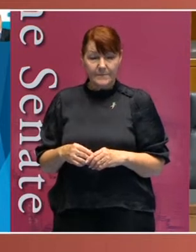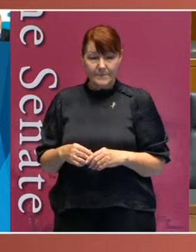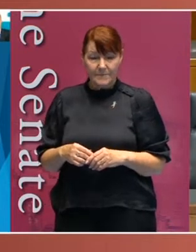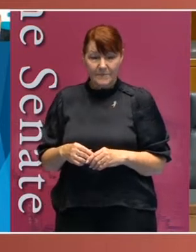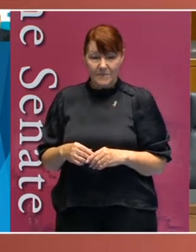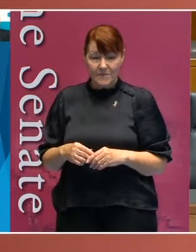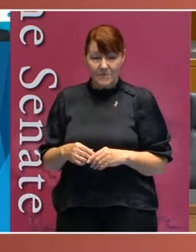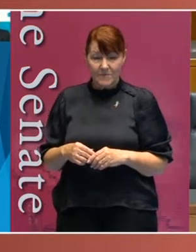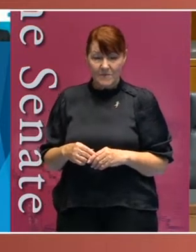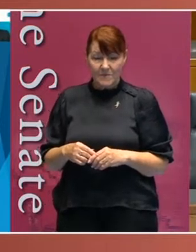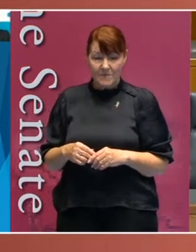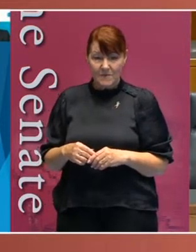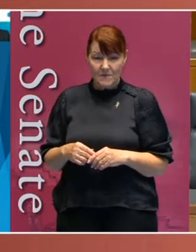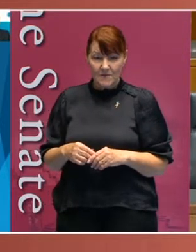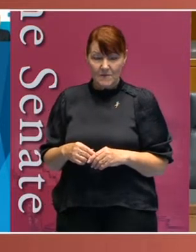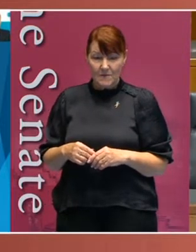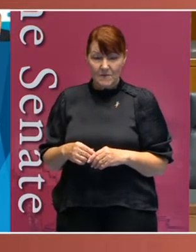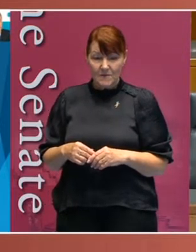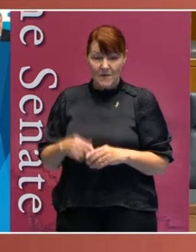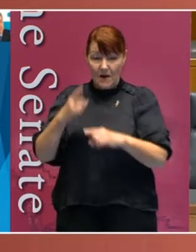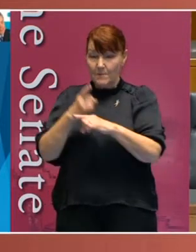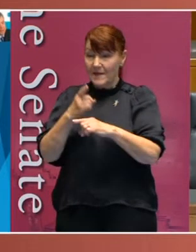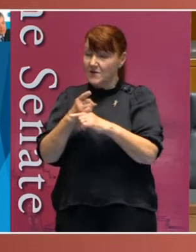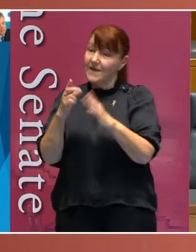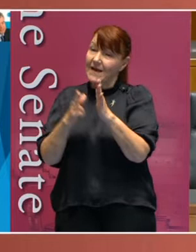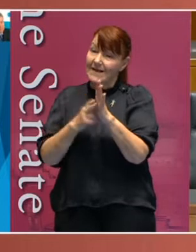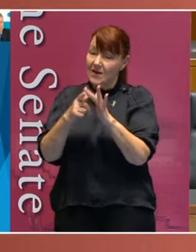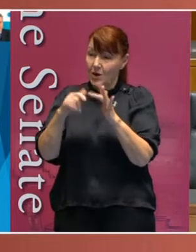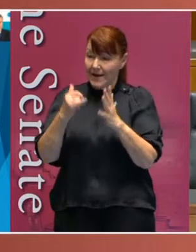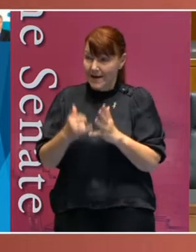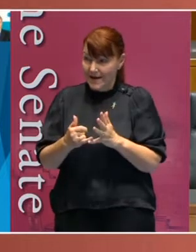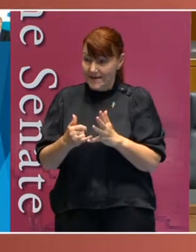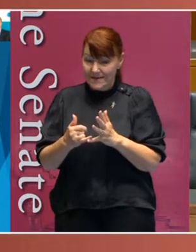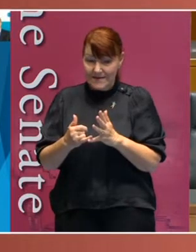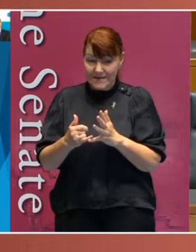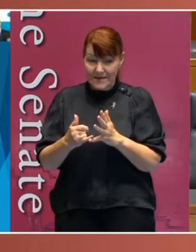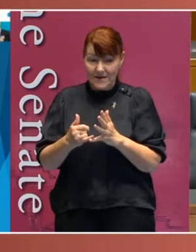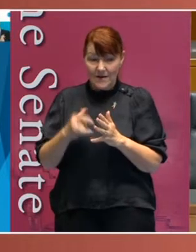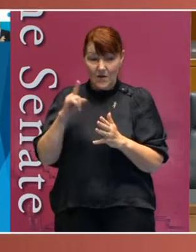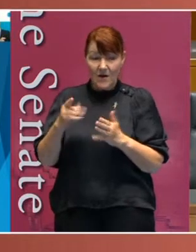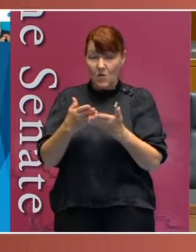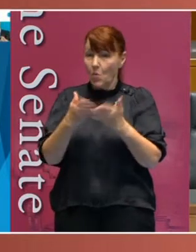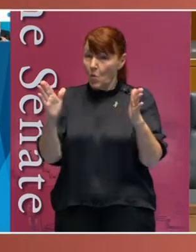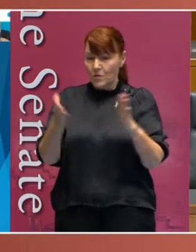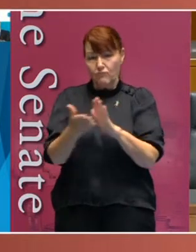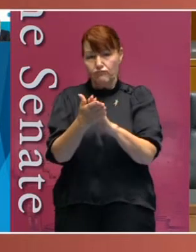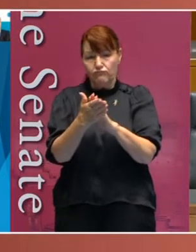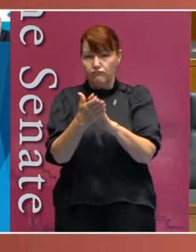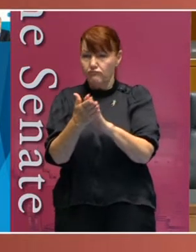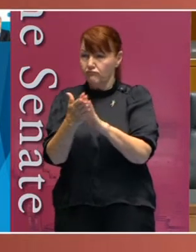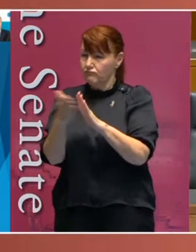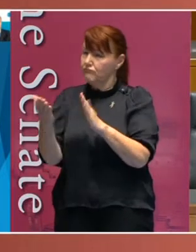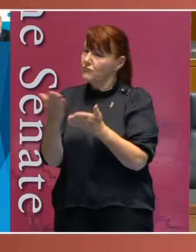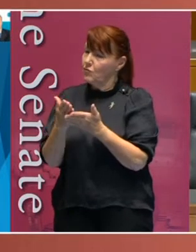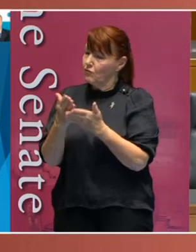Now, I mentioned this, the NDIS, and the NDIS is something that should be rightly applauded for being an iconic